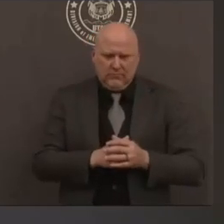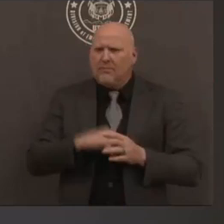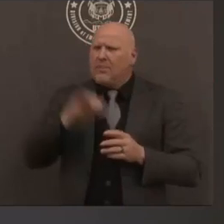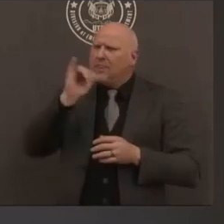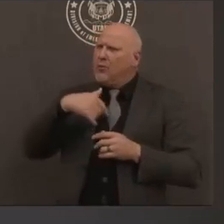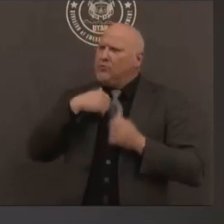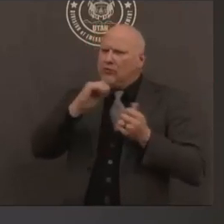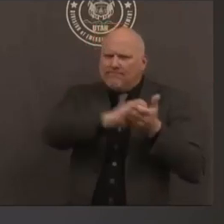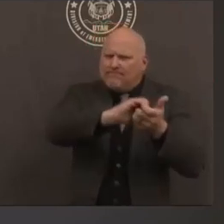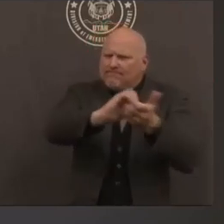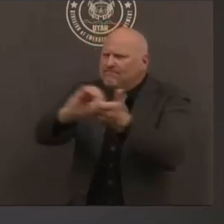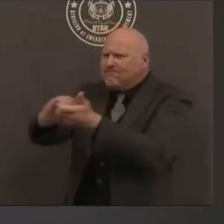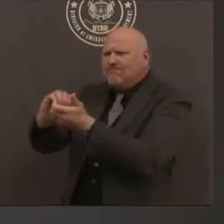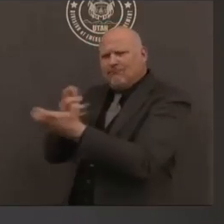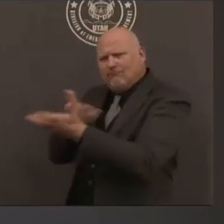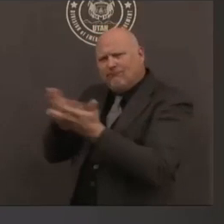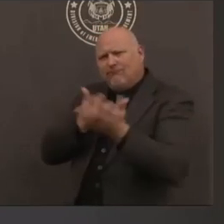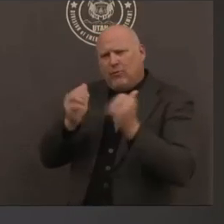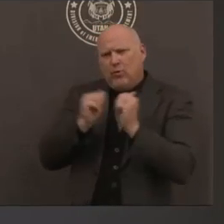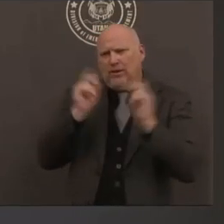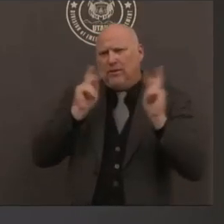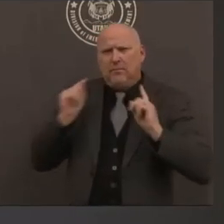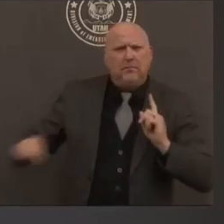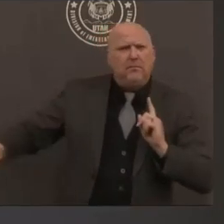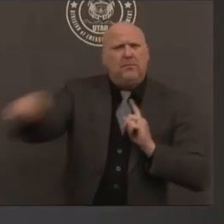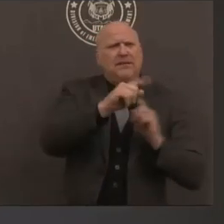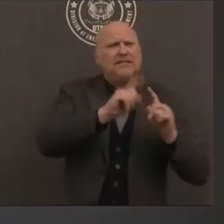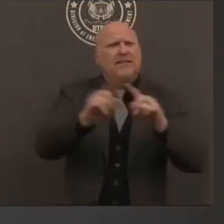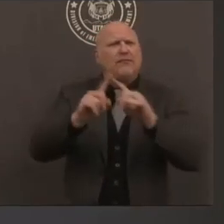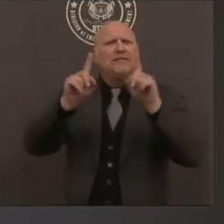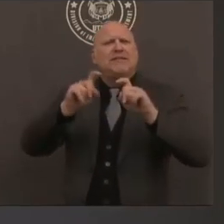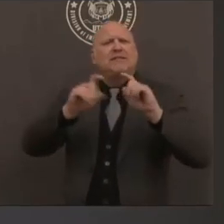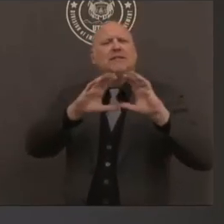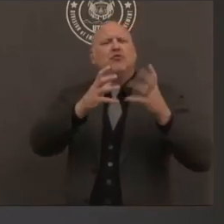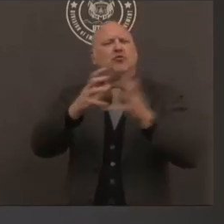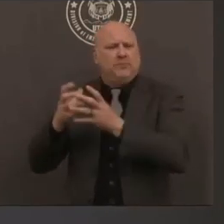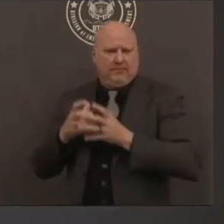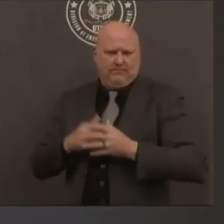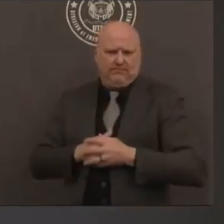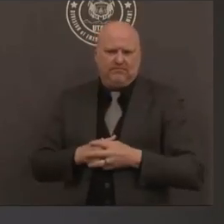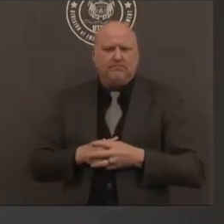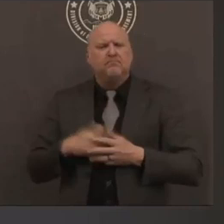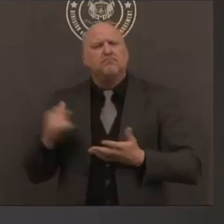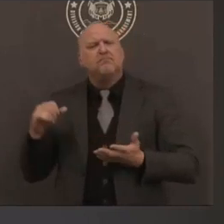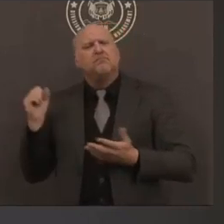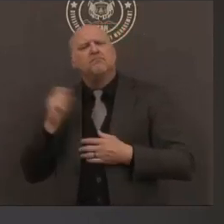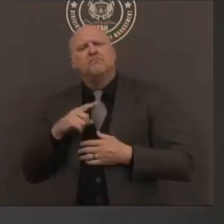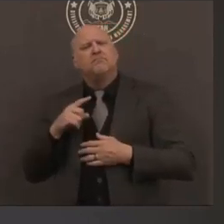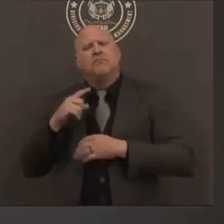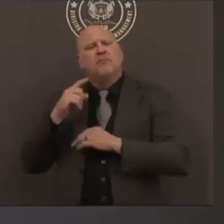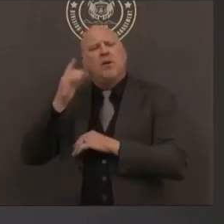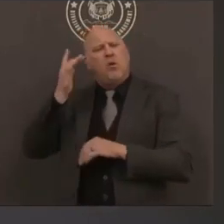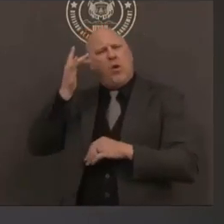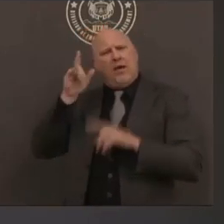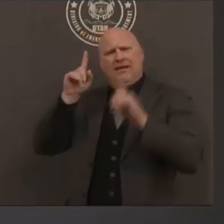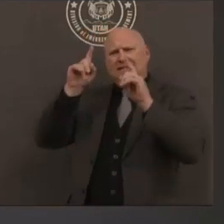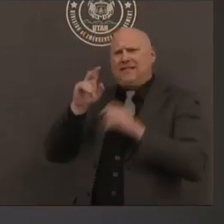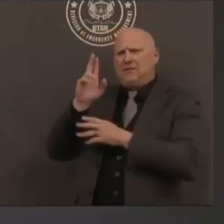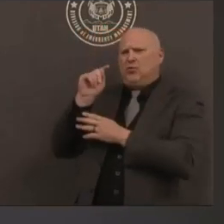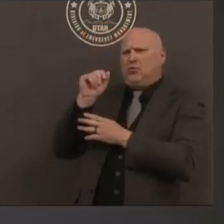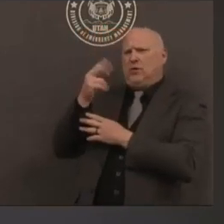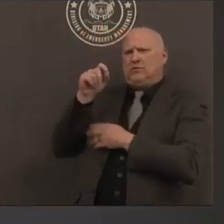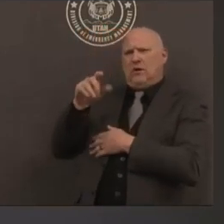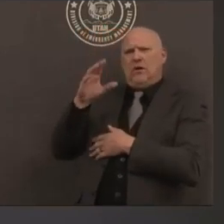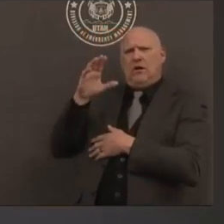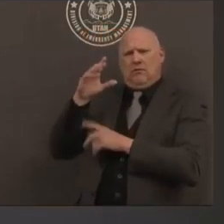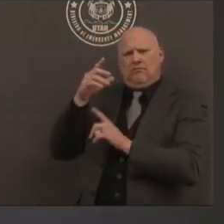you oh sorry go ahead go ahead what then why then is the test utah.com group